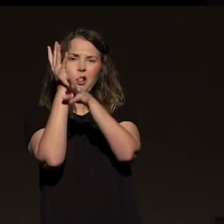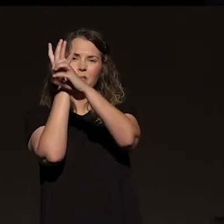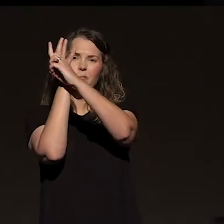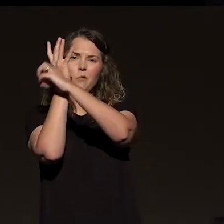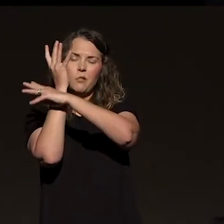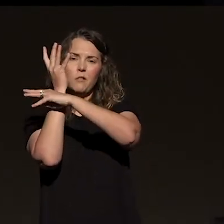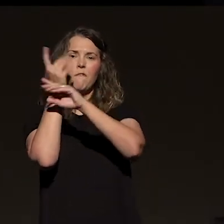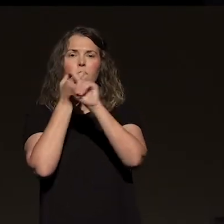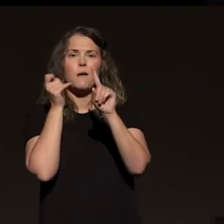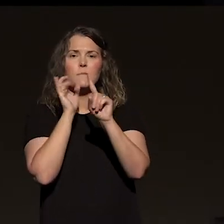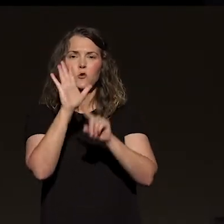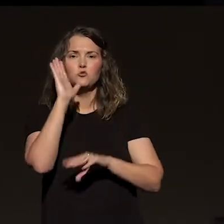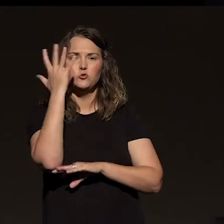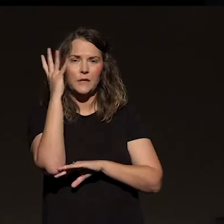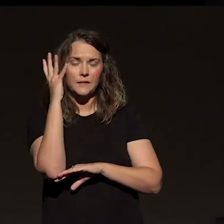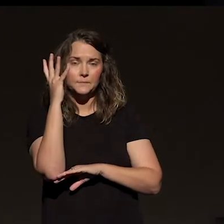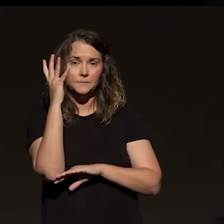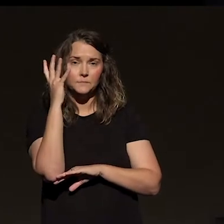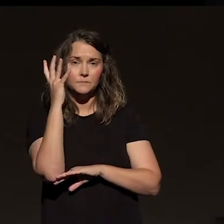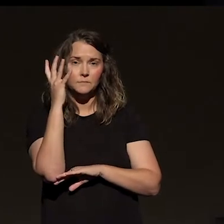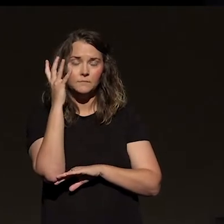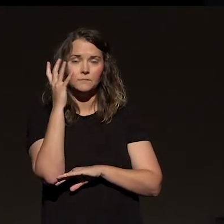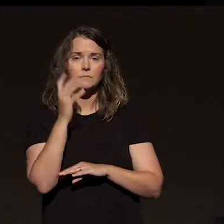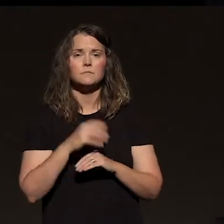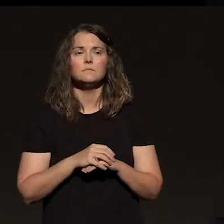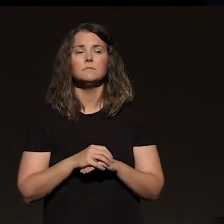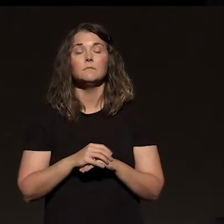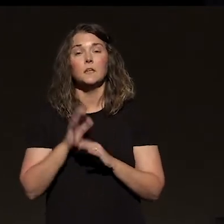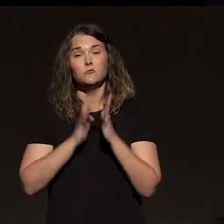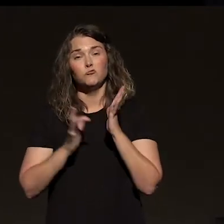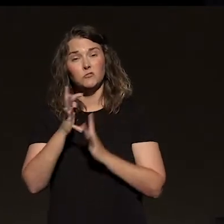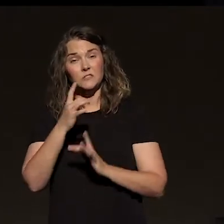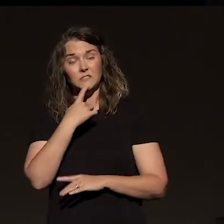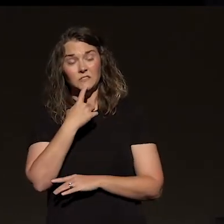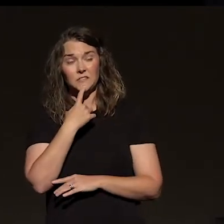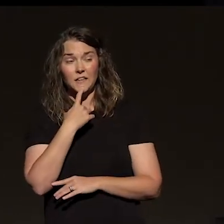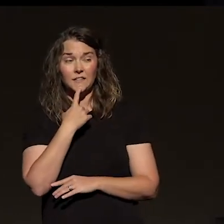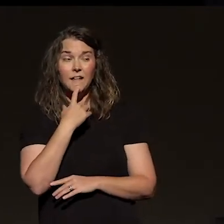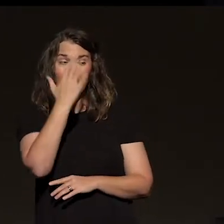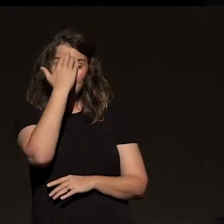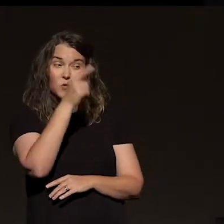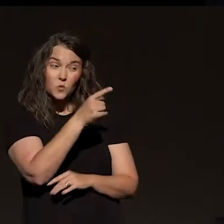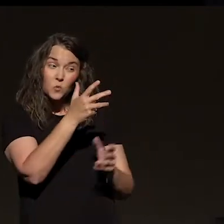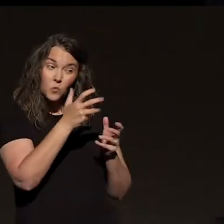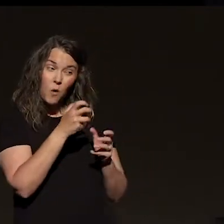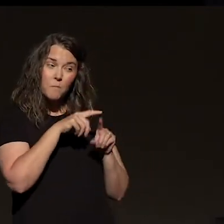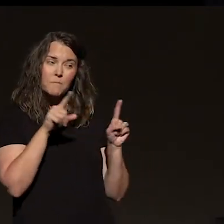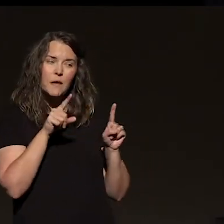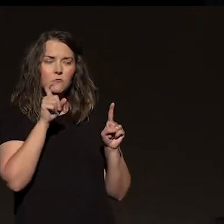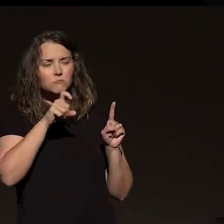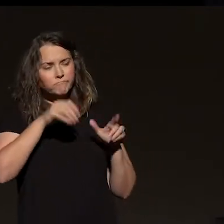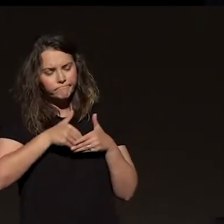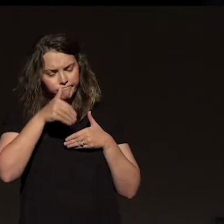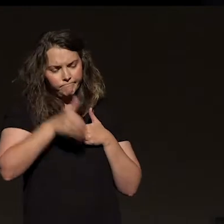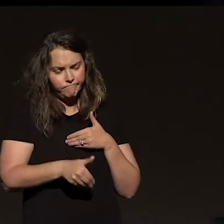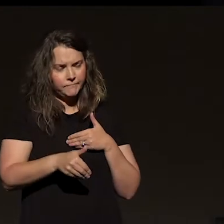people who know, look, I know I want to, but Jesus is saying, but yes, but will you take the next step to actually do